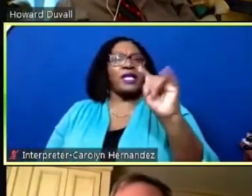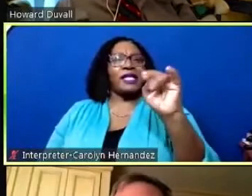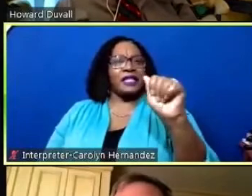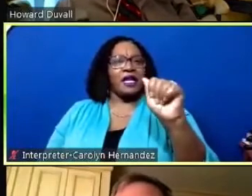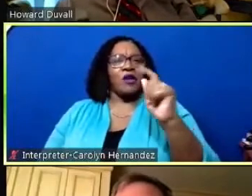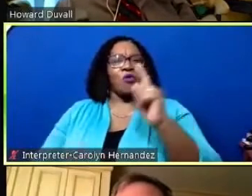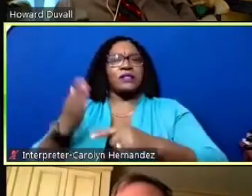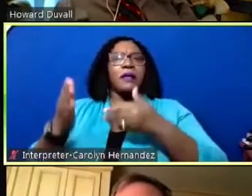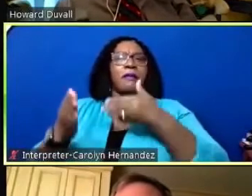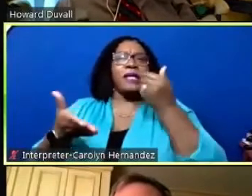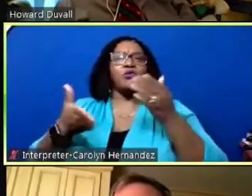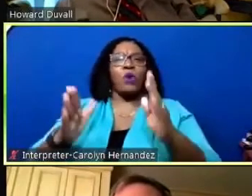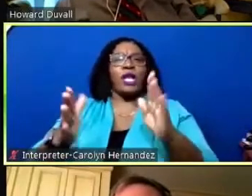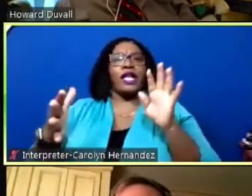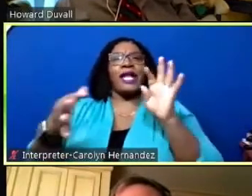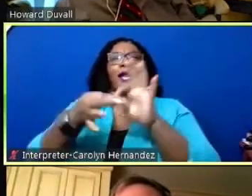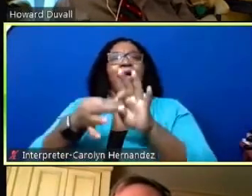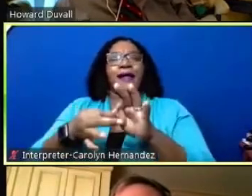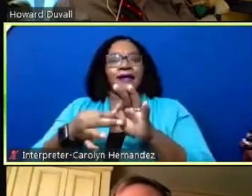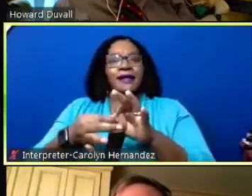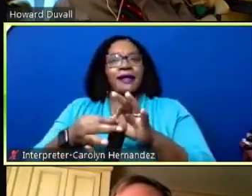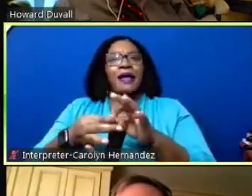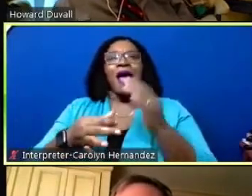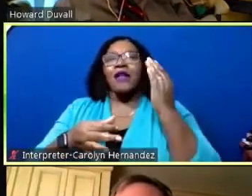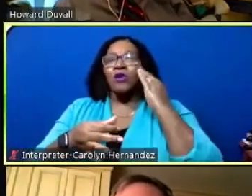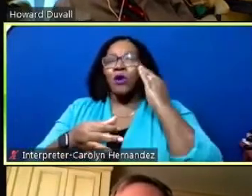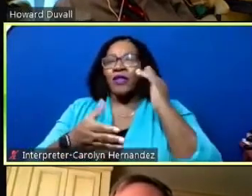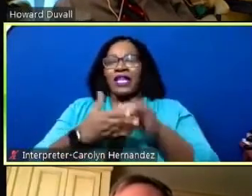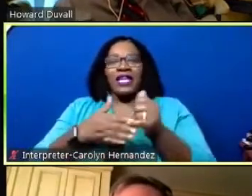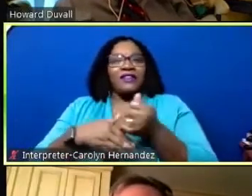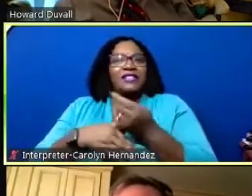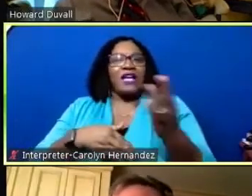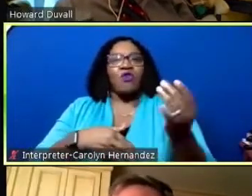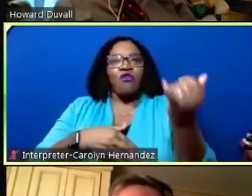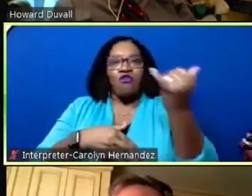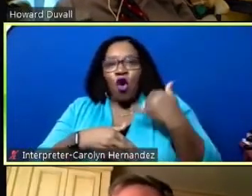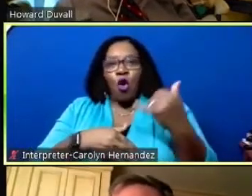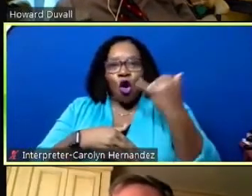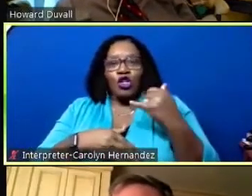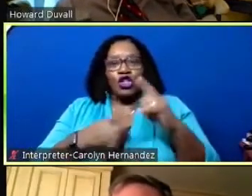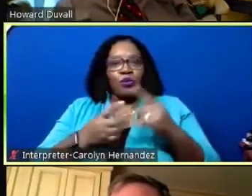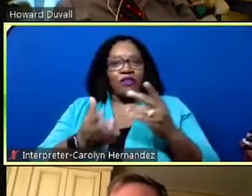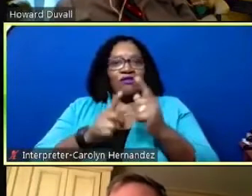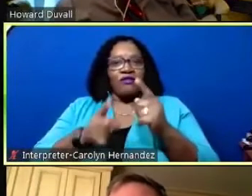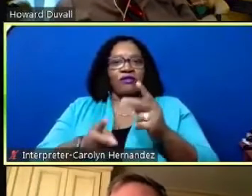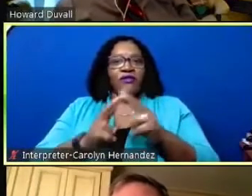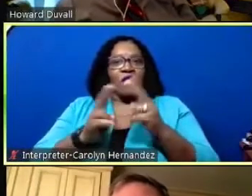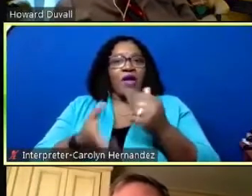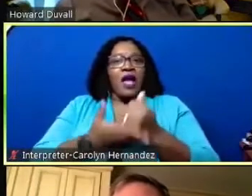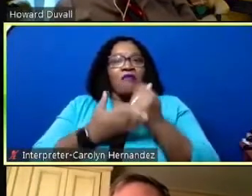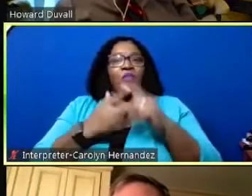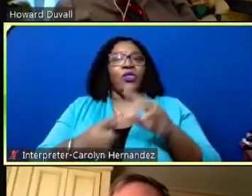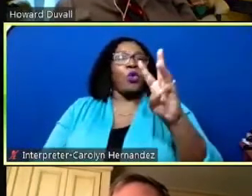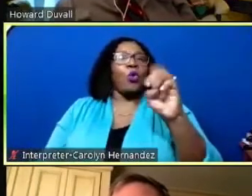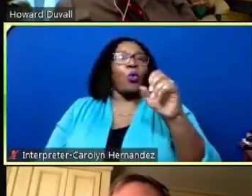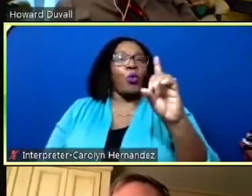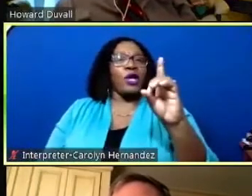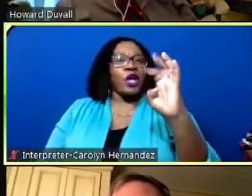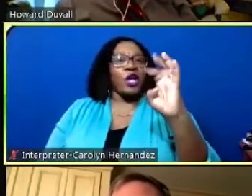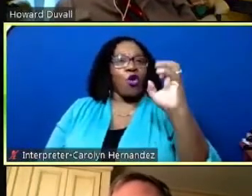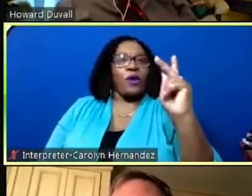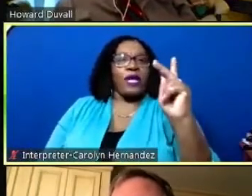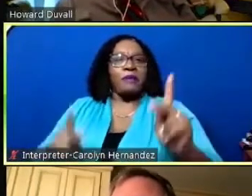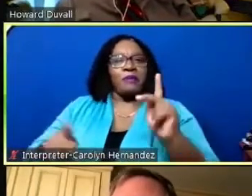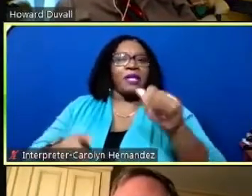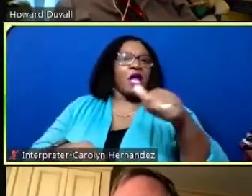way is to connect uh i know that got several phone calls and you you were very helpful with the wood creek folks and other folks who had